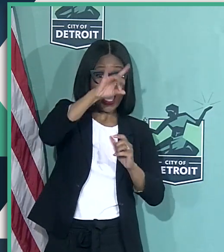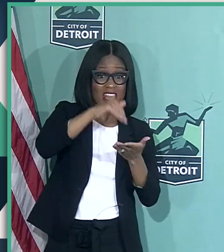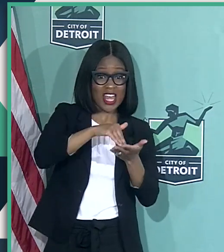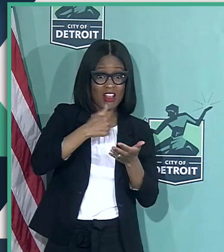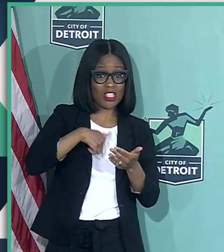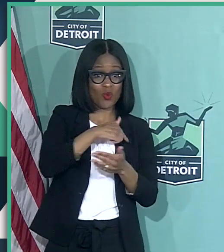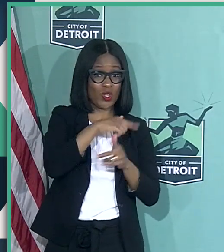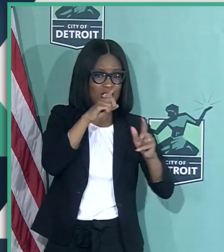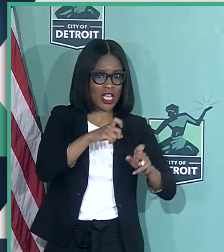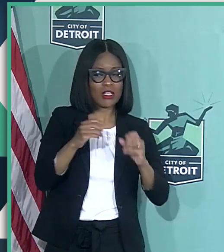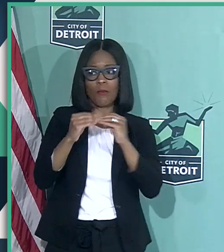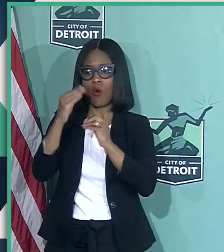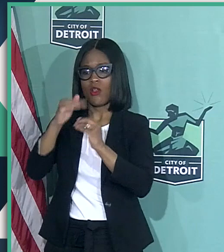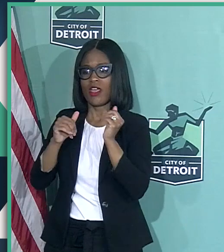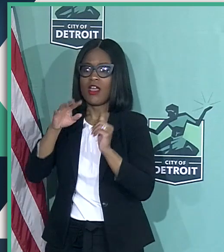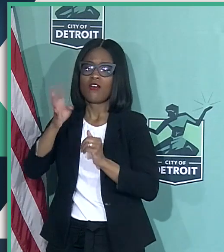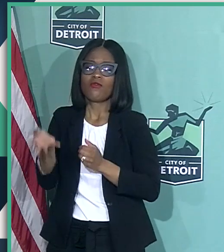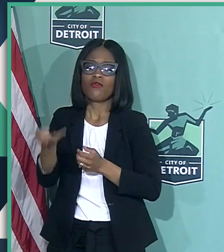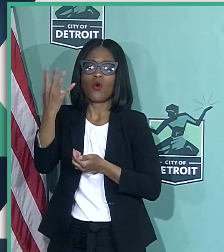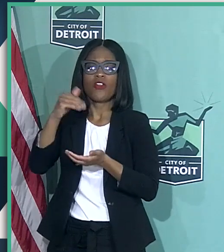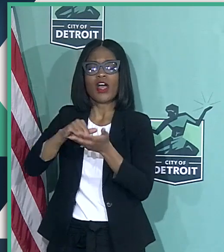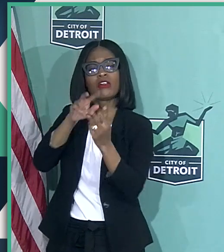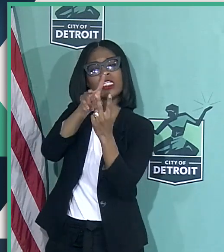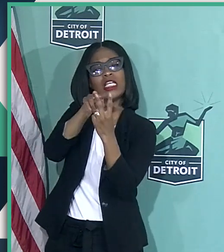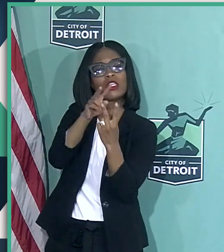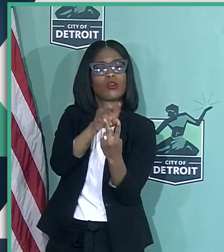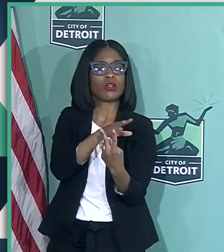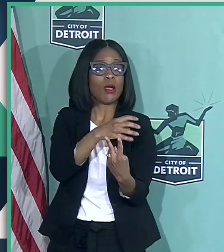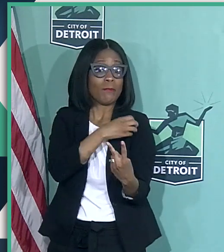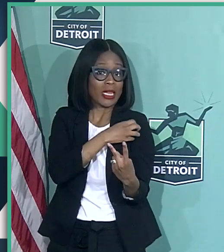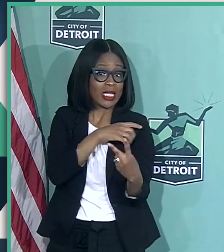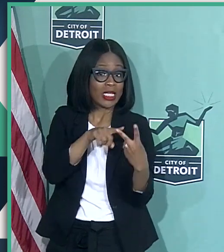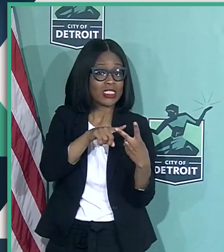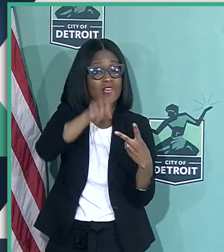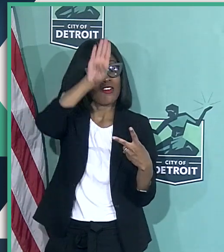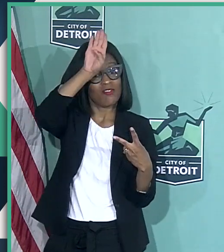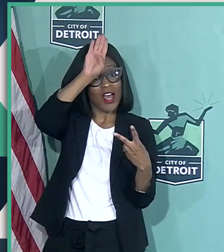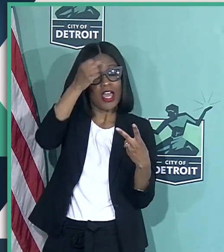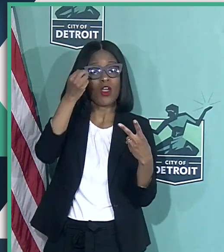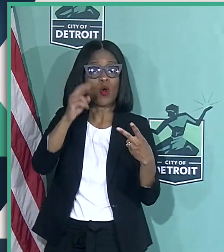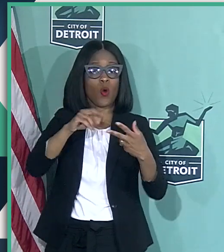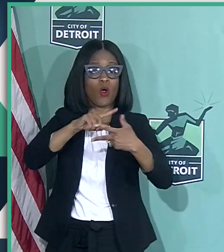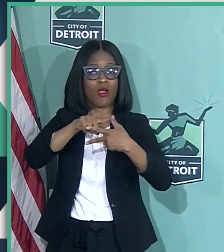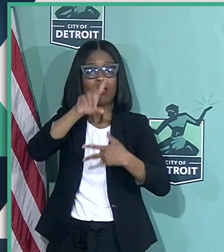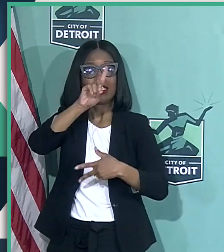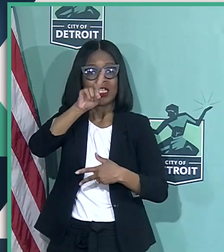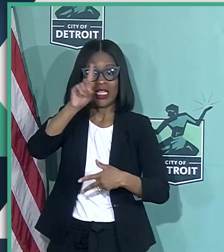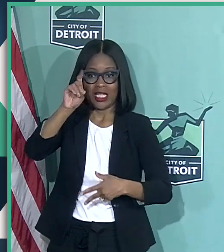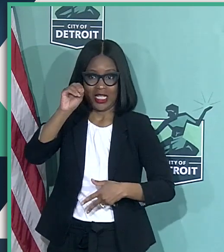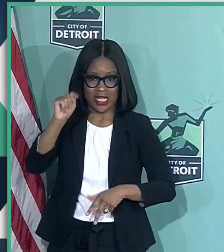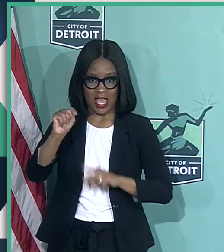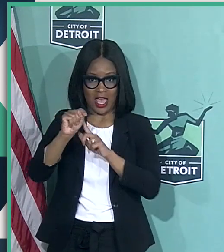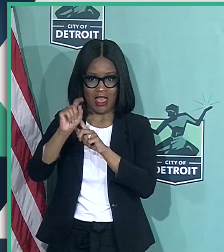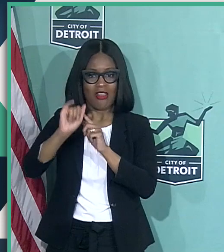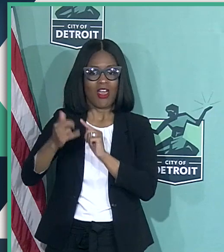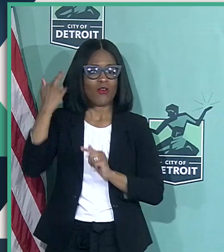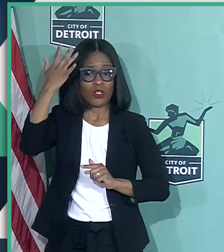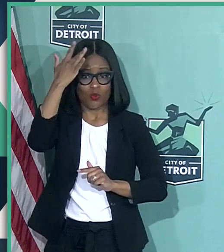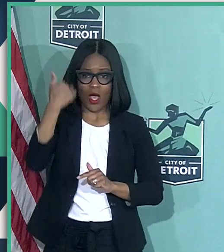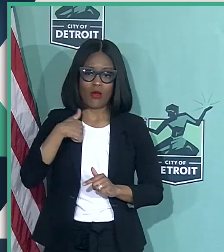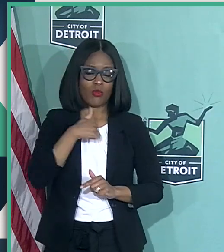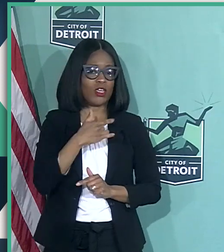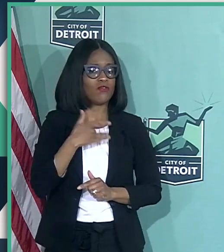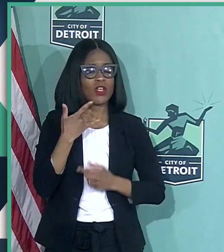Abbott, more than 4,000 are either police, fire, or DDOT. Now, this is why we have confidence.